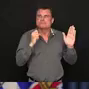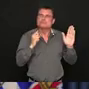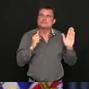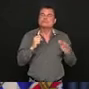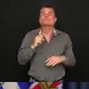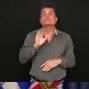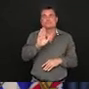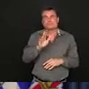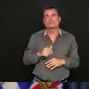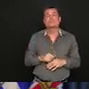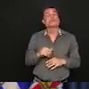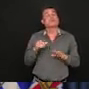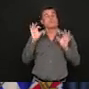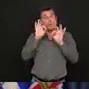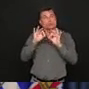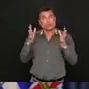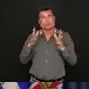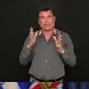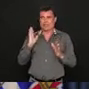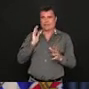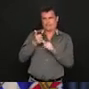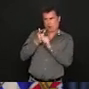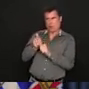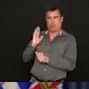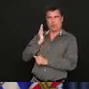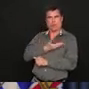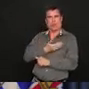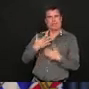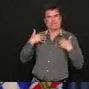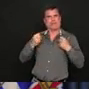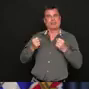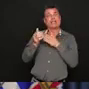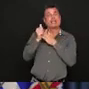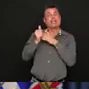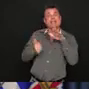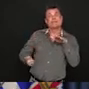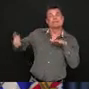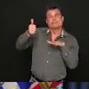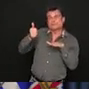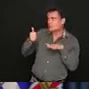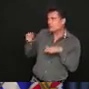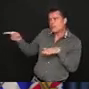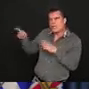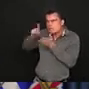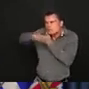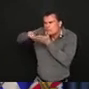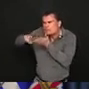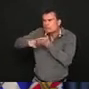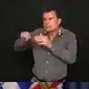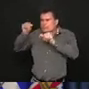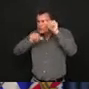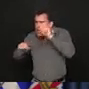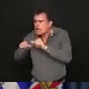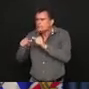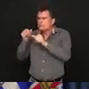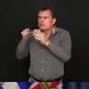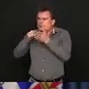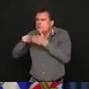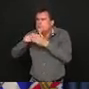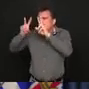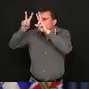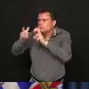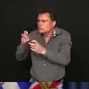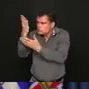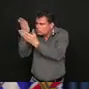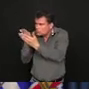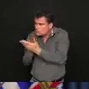ahead. But I answered a question last week on a radio program about whether the federal government in Canada would be instrumental in